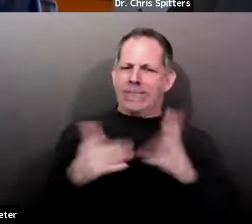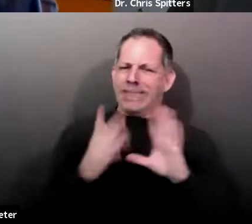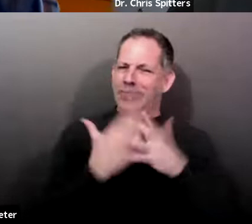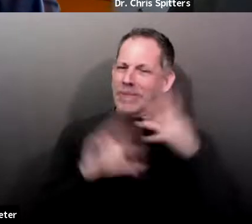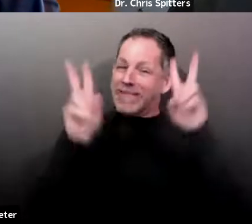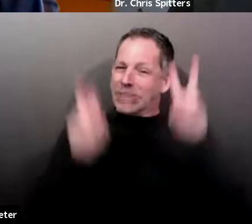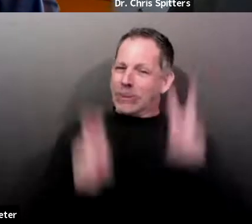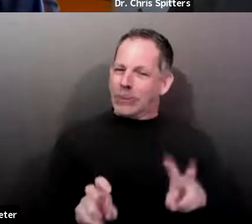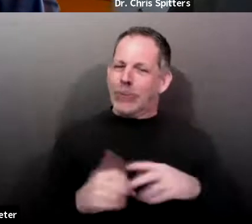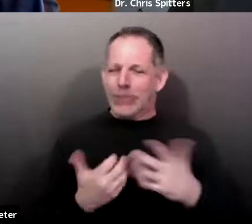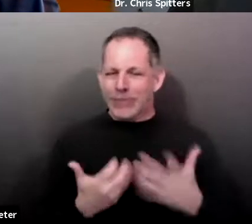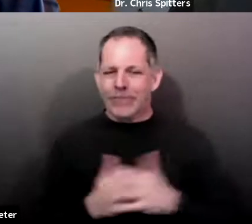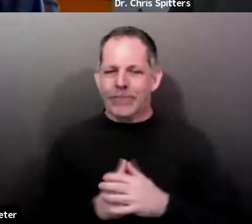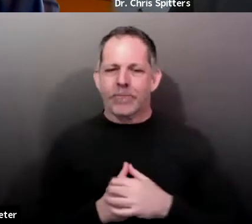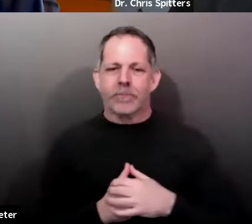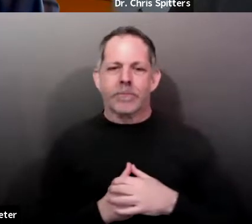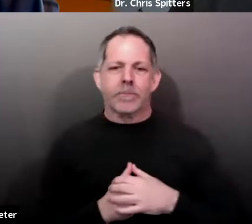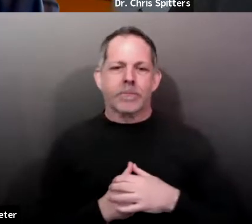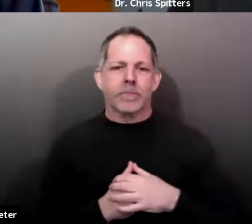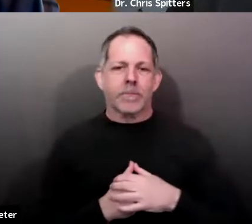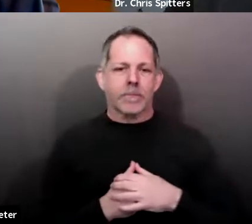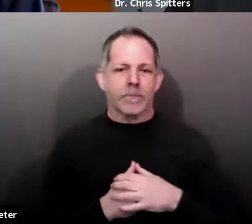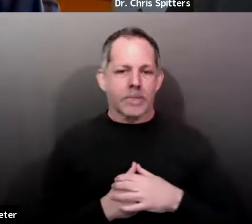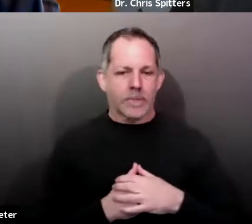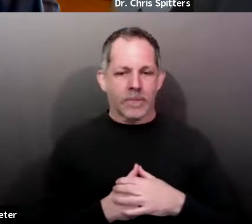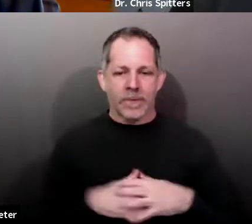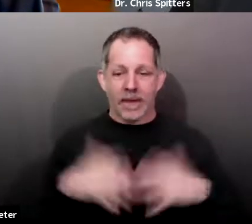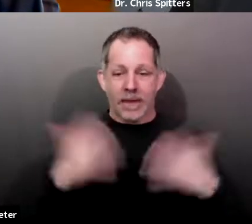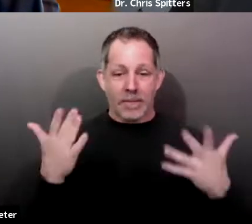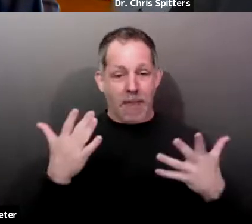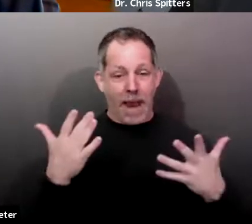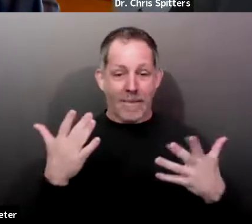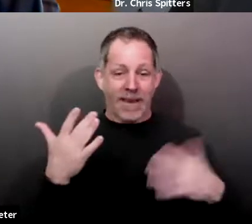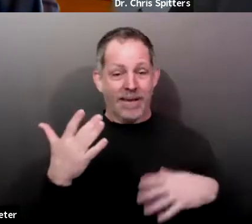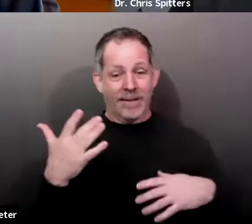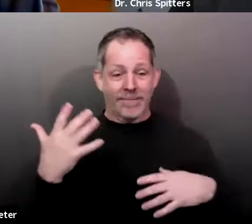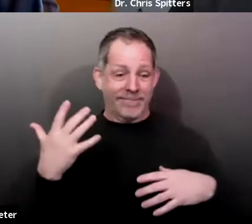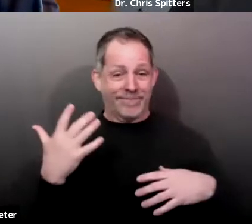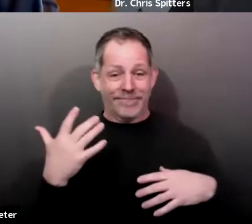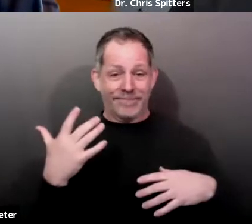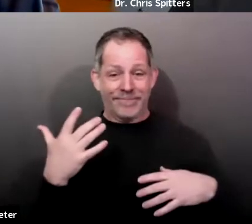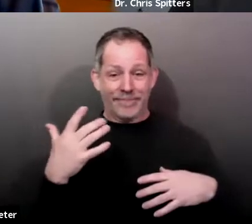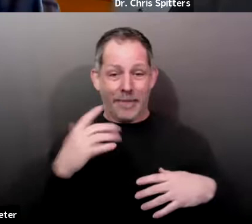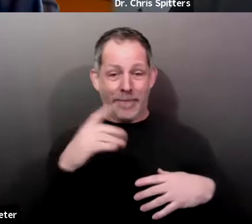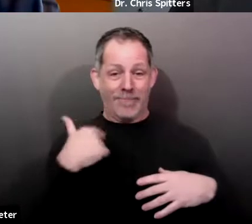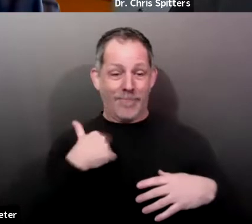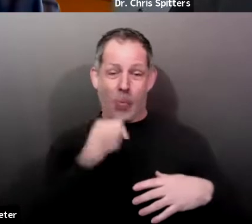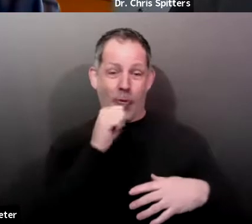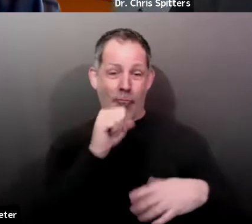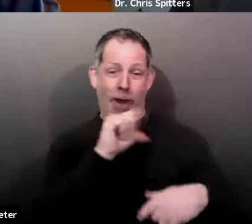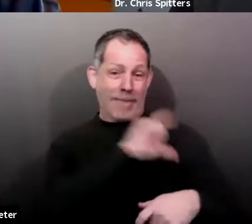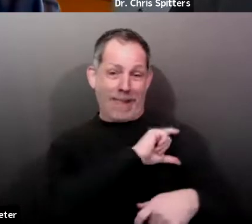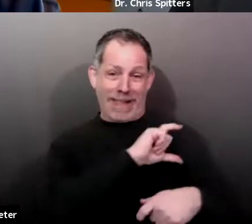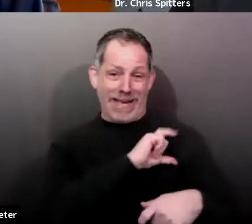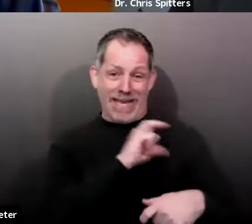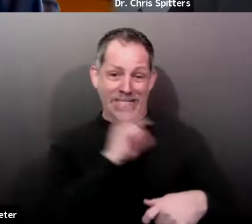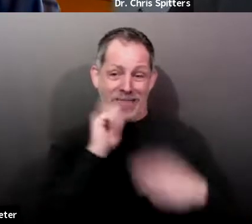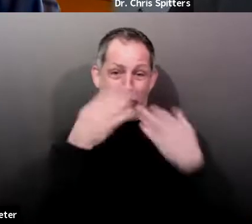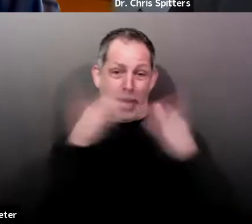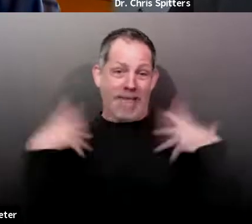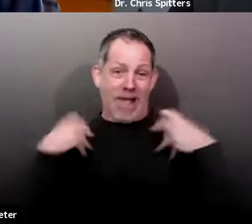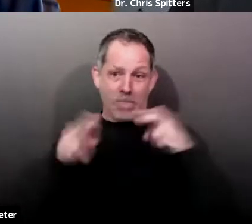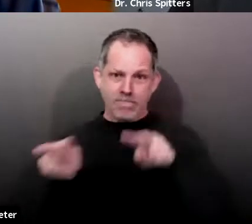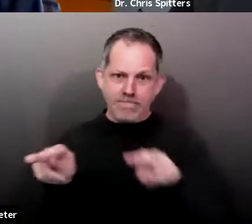uh, regarding, you know, public health are, uh, sit with the state, uh, on that sort of thing. And, and we'll look to the,